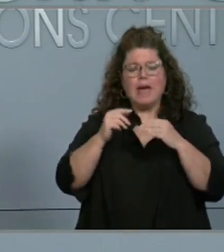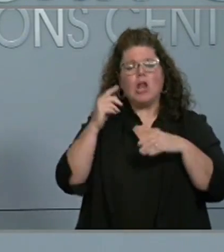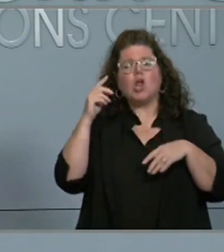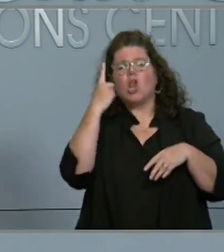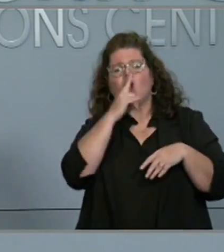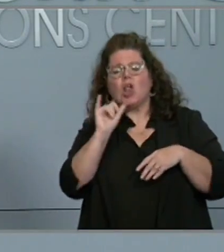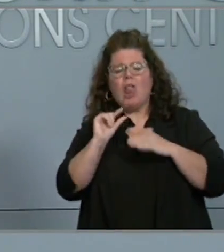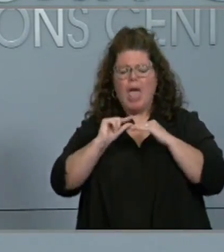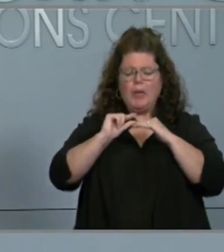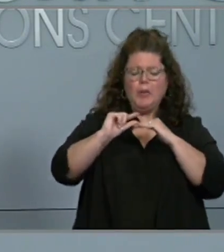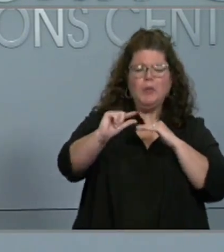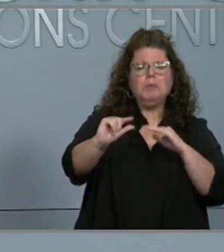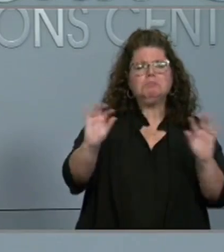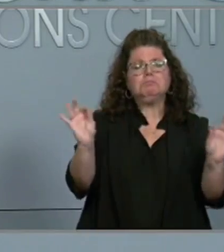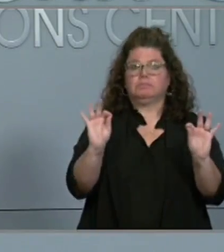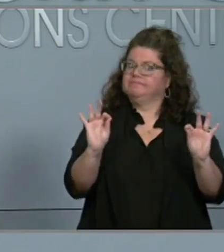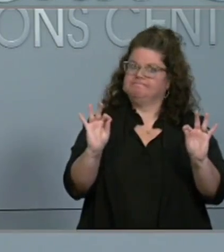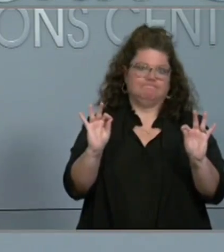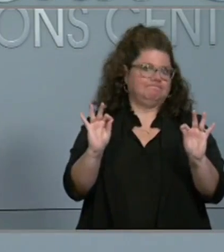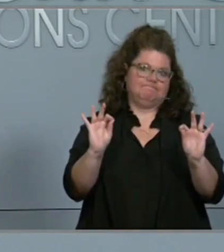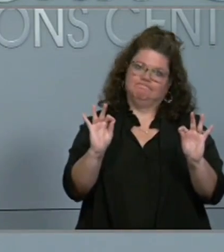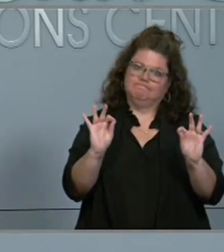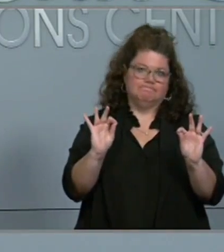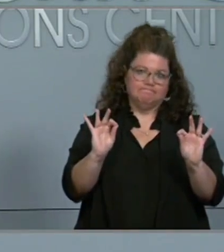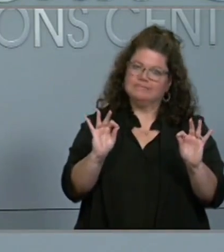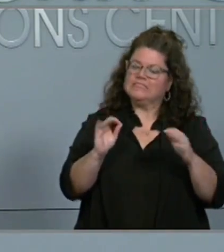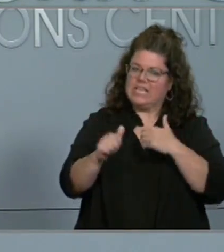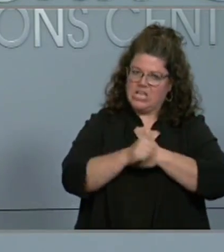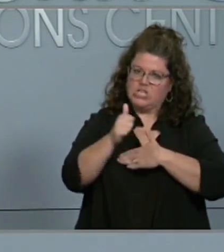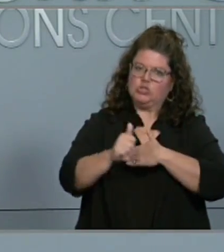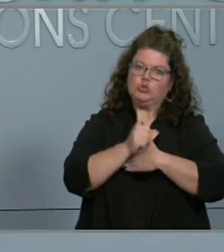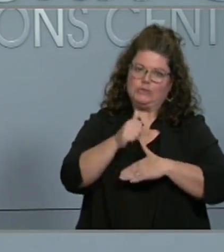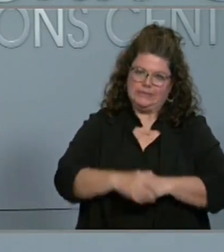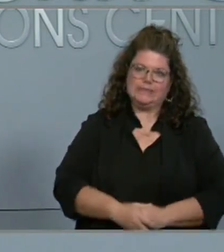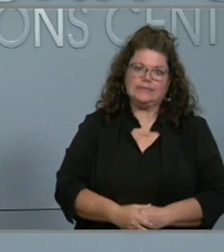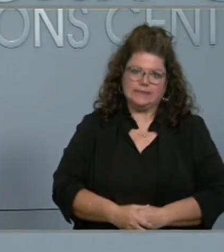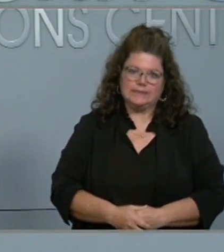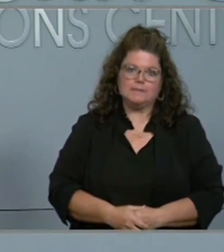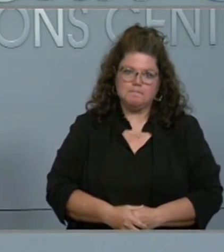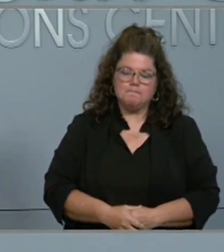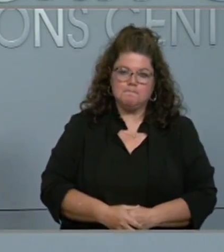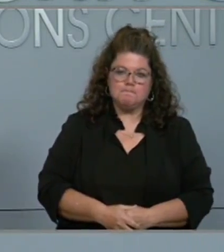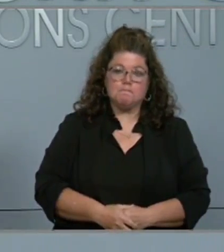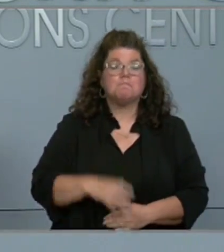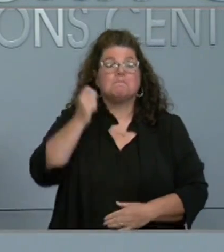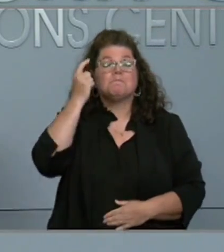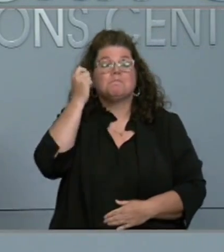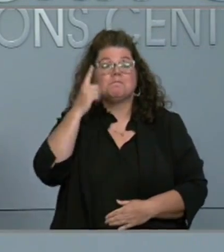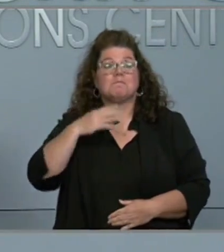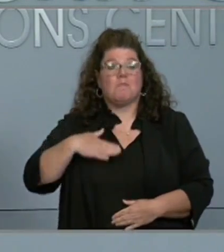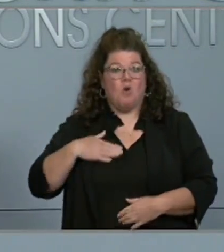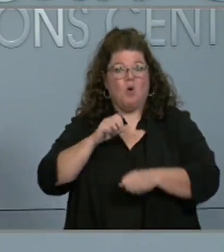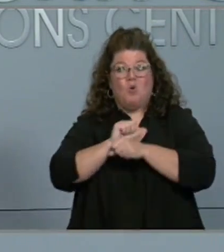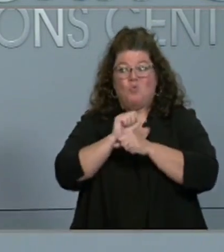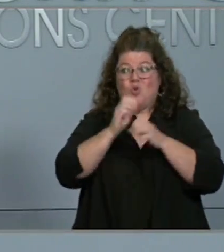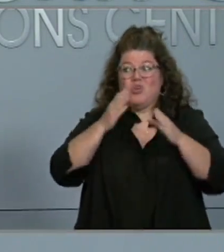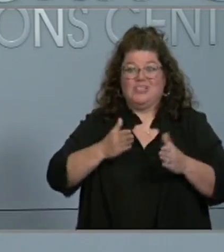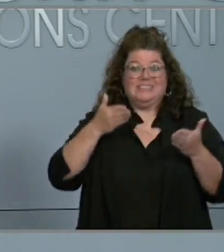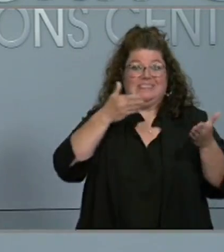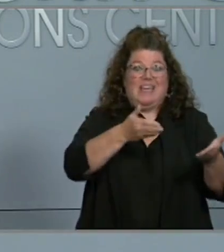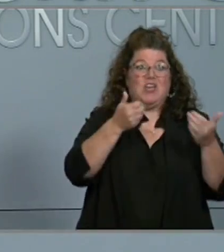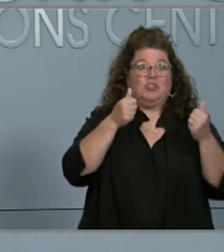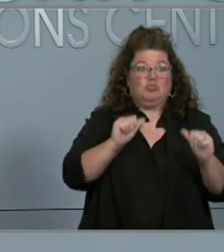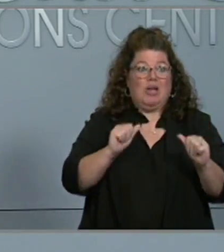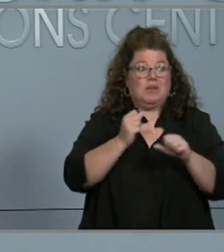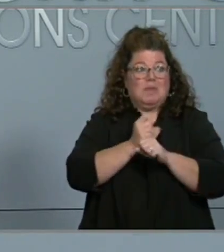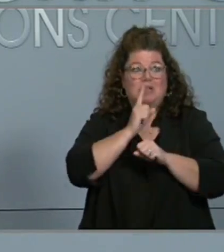need everybody to be smart, and we need to respect the fact that these crews are out there doing their job, and we want people